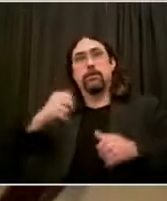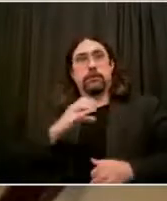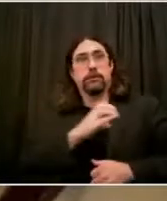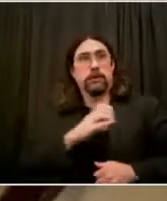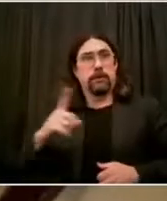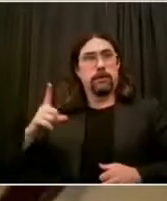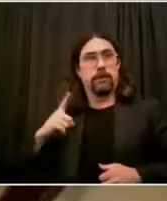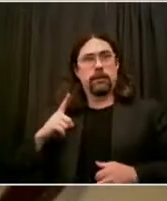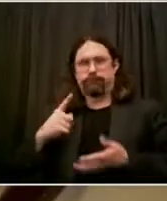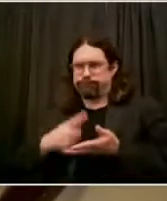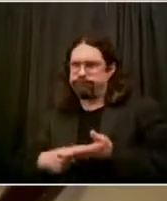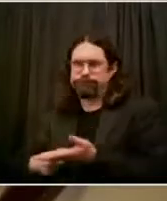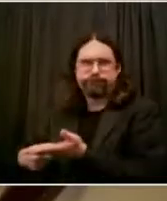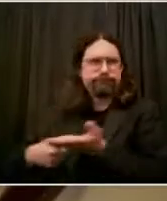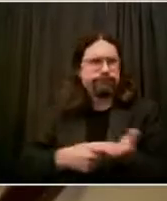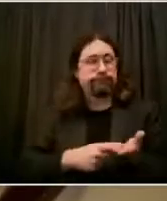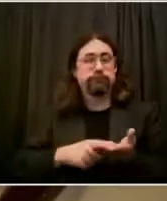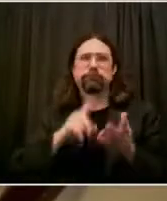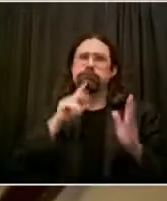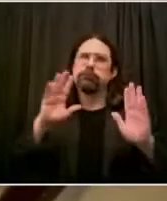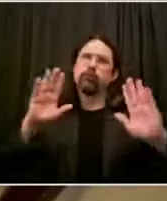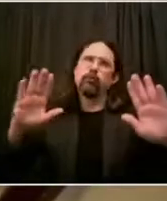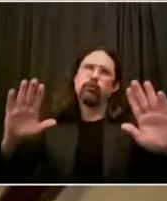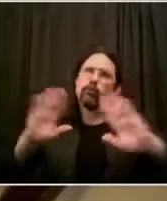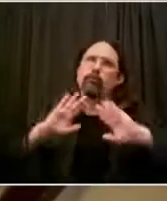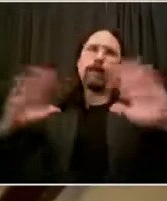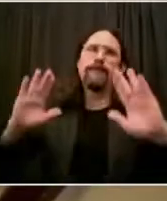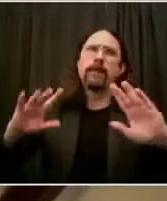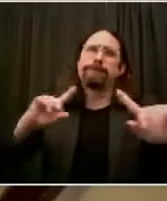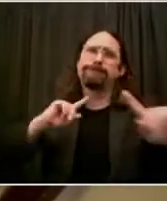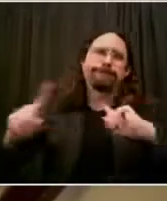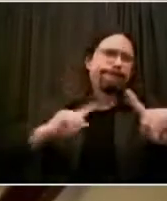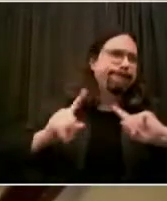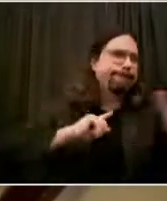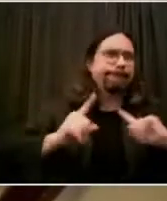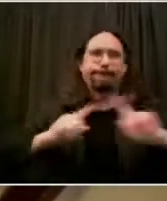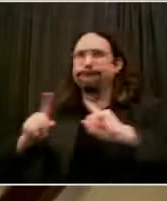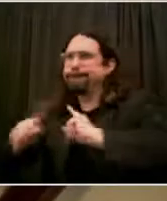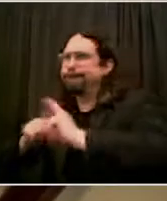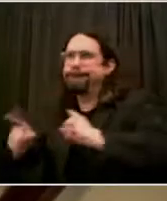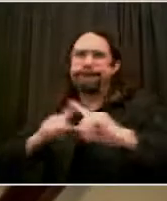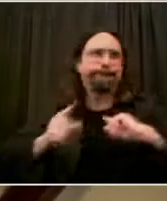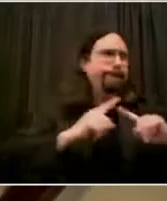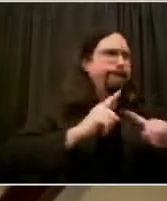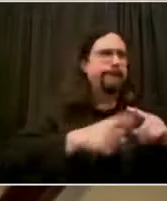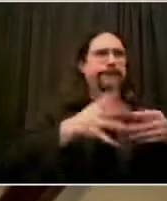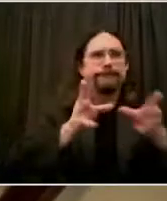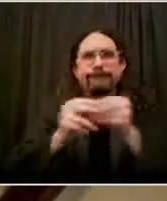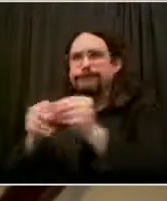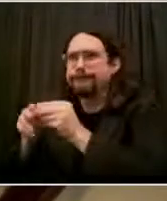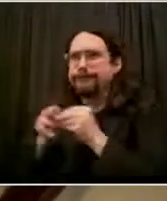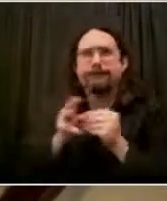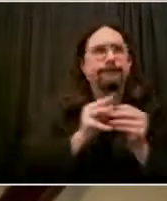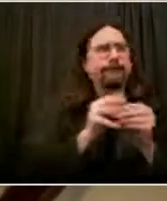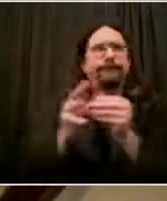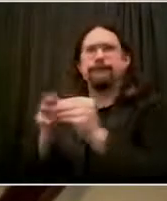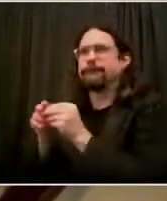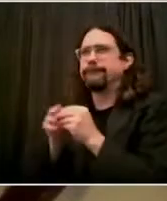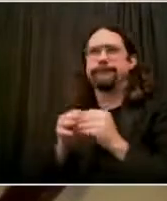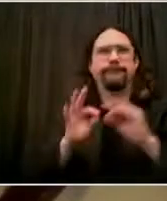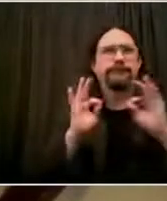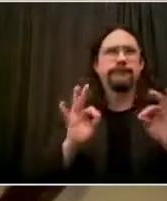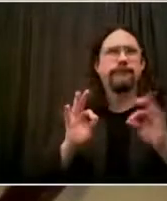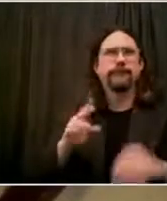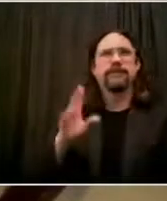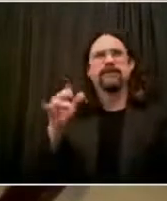to keep meeting for weeks longer than originally planned, just so we can keep the dialogue going, because so many things have come